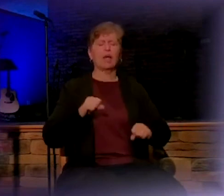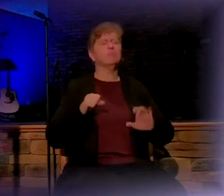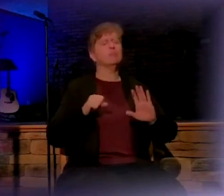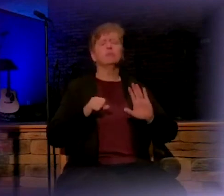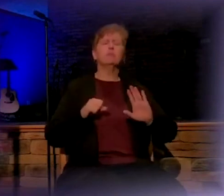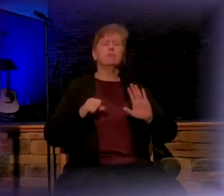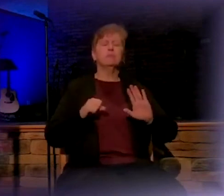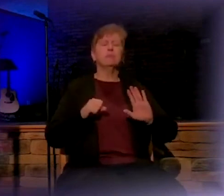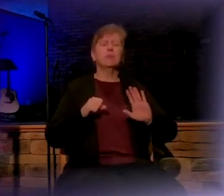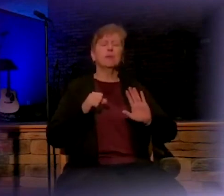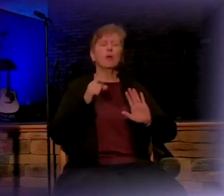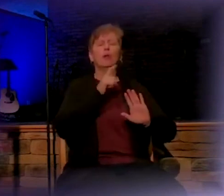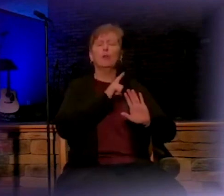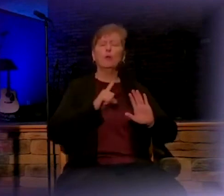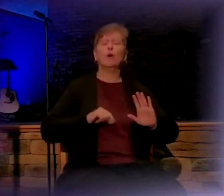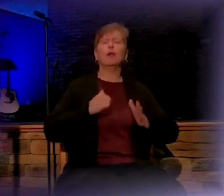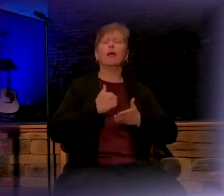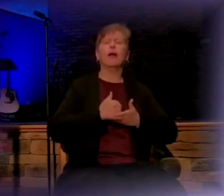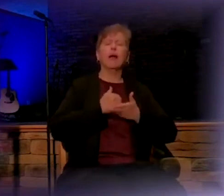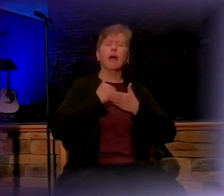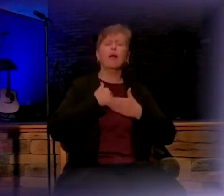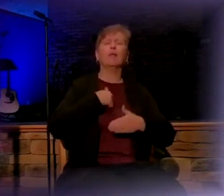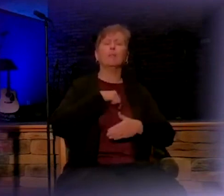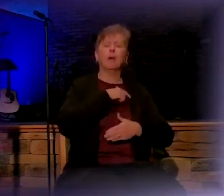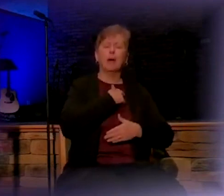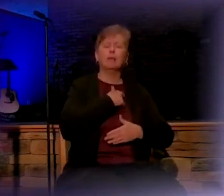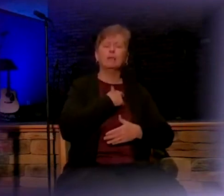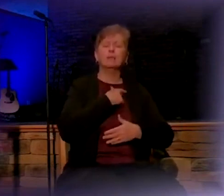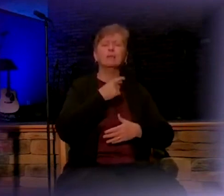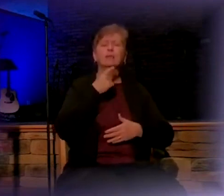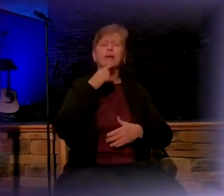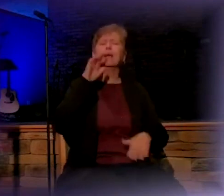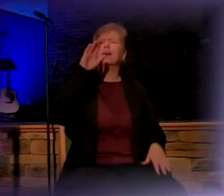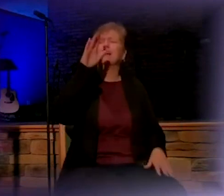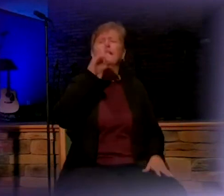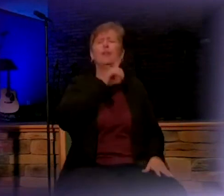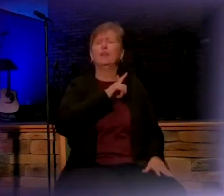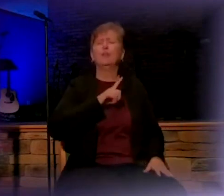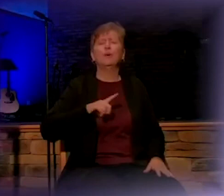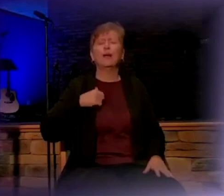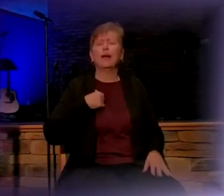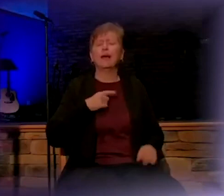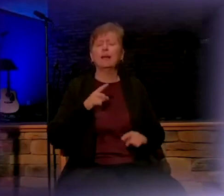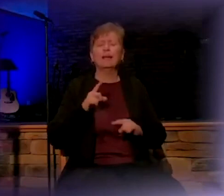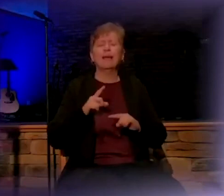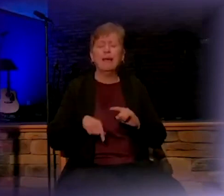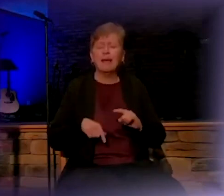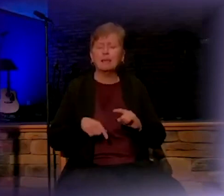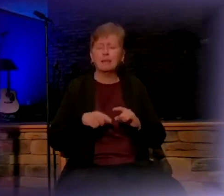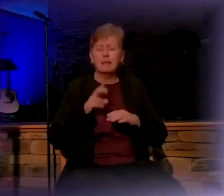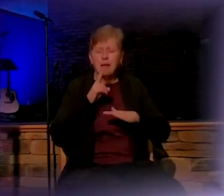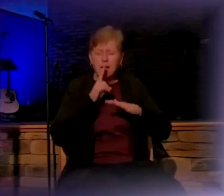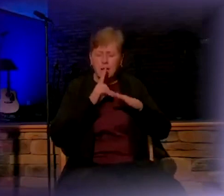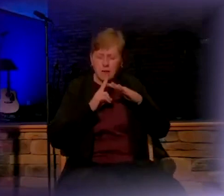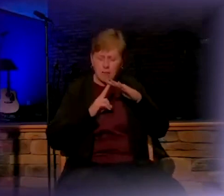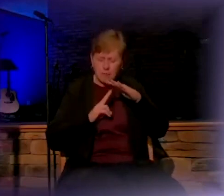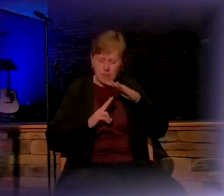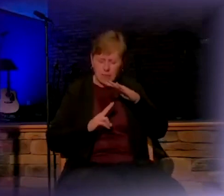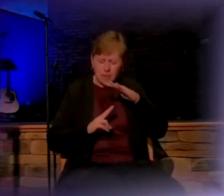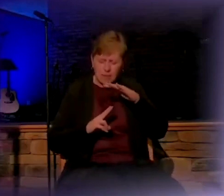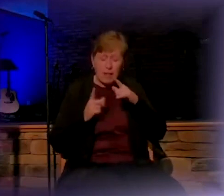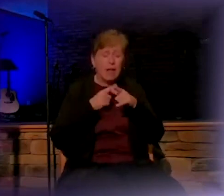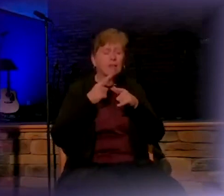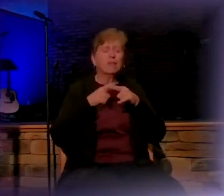point, whatever the situation is before us, that we would say, Lord, I can't. And then we would turn our eyes to you,